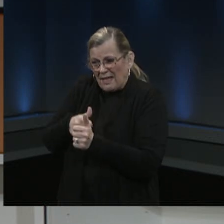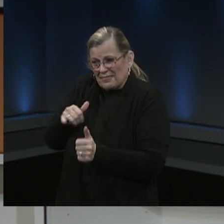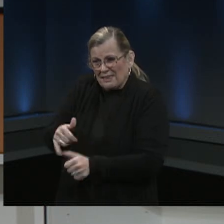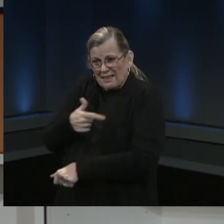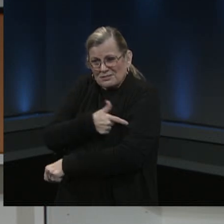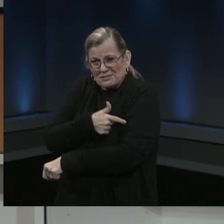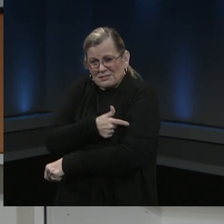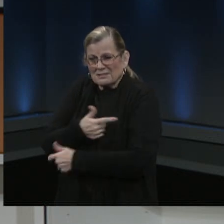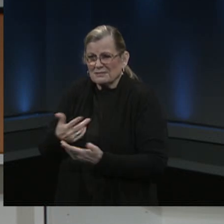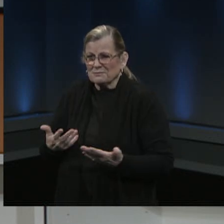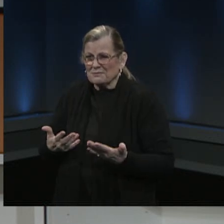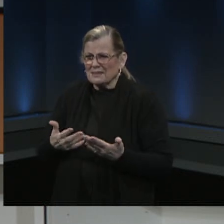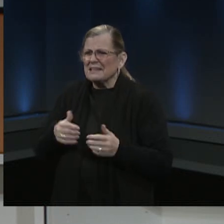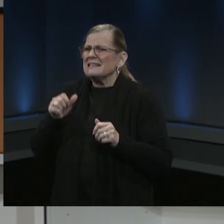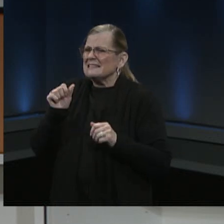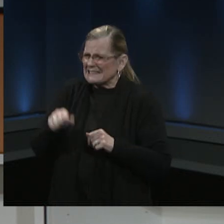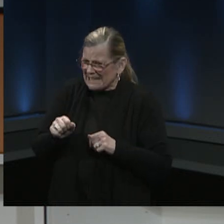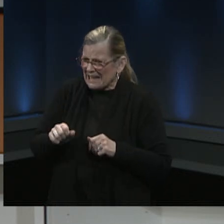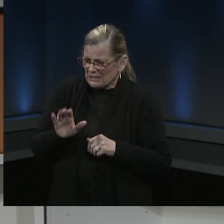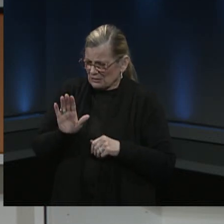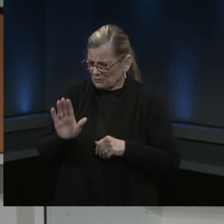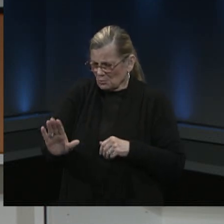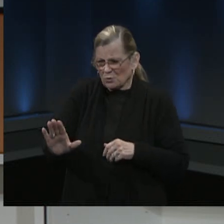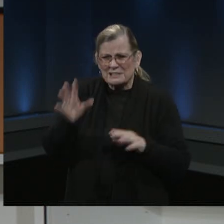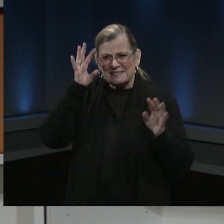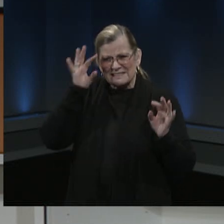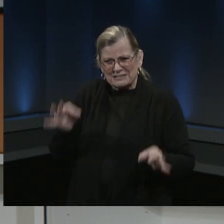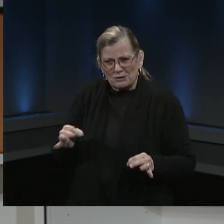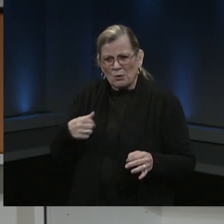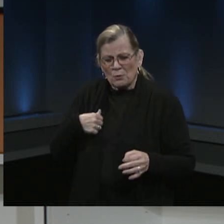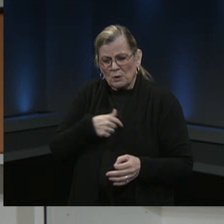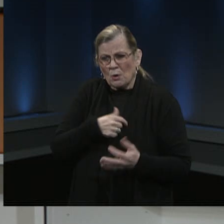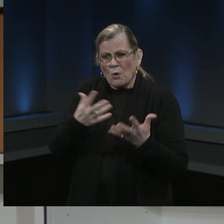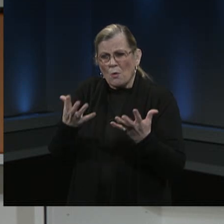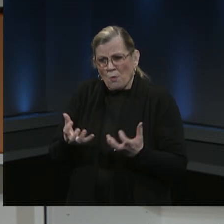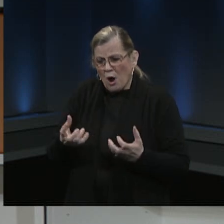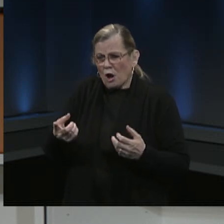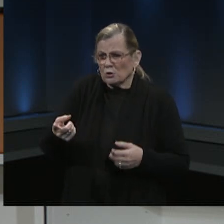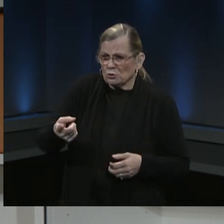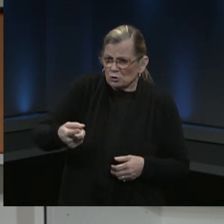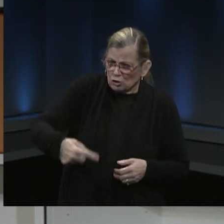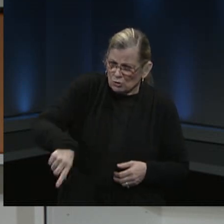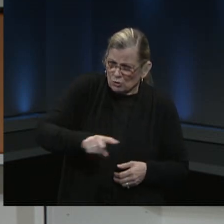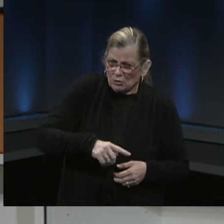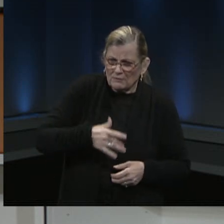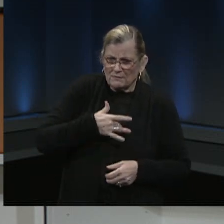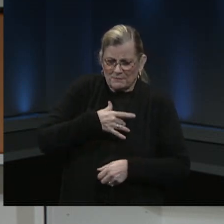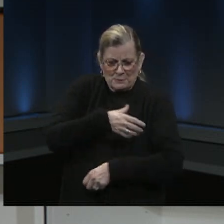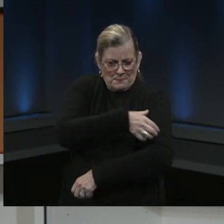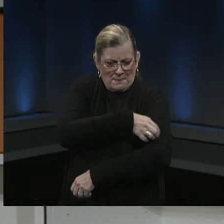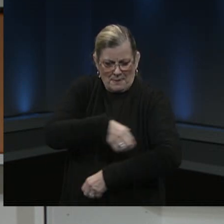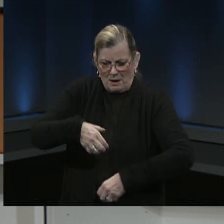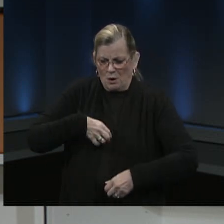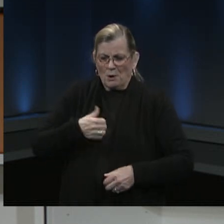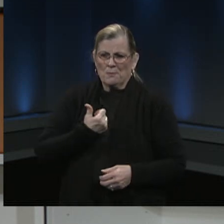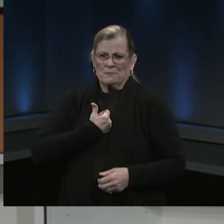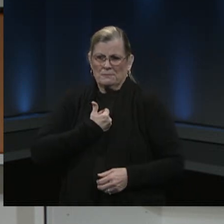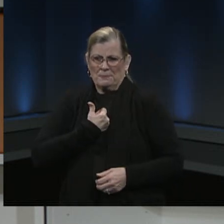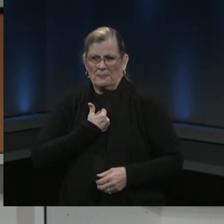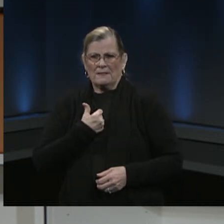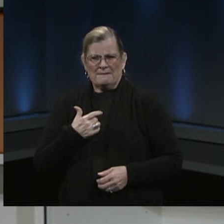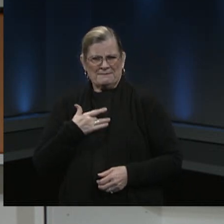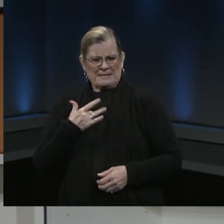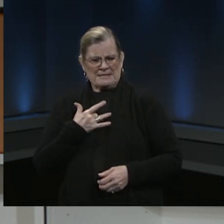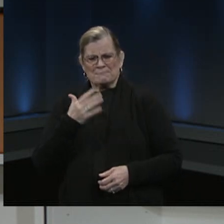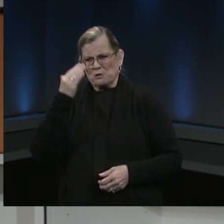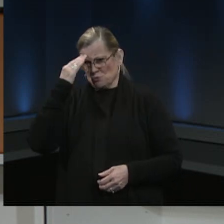you have a decision to make, but we want you to be empowered with knowledge and science and data and